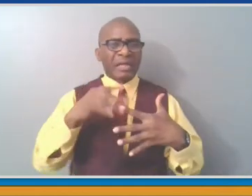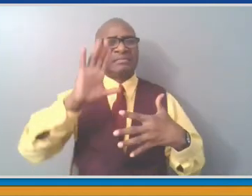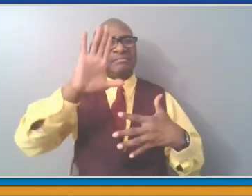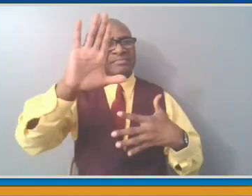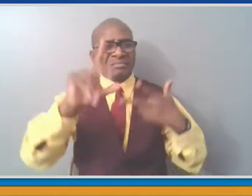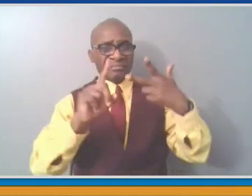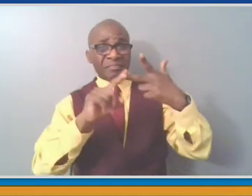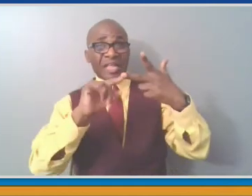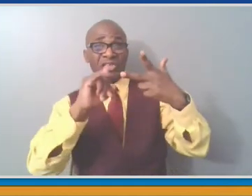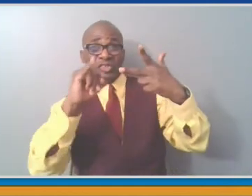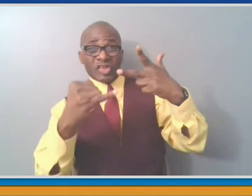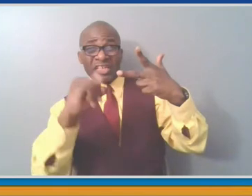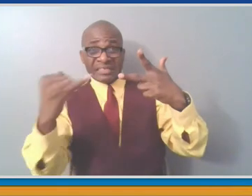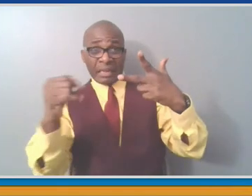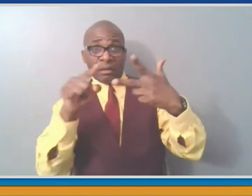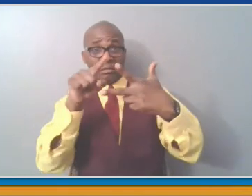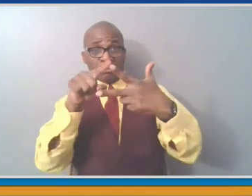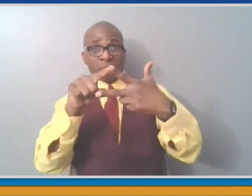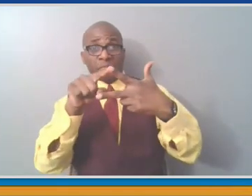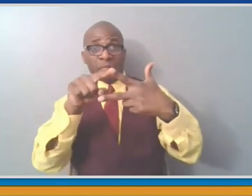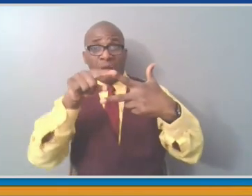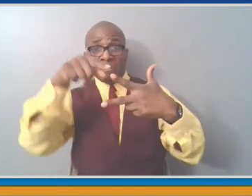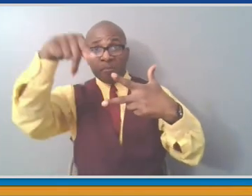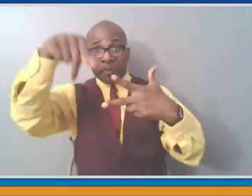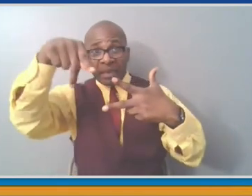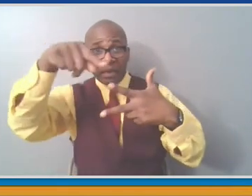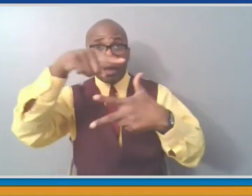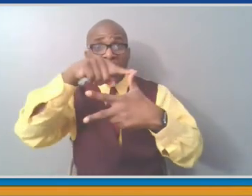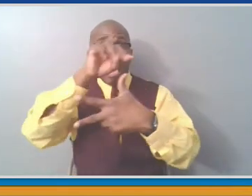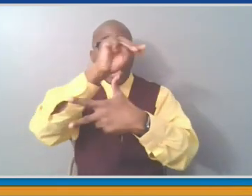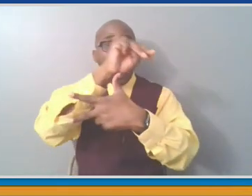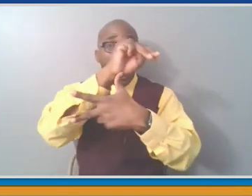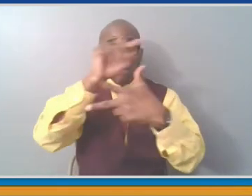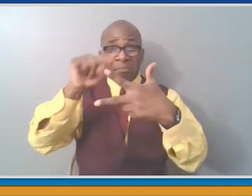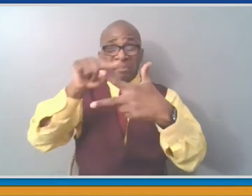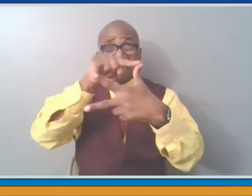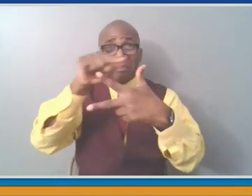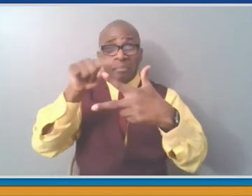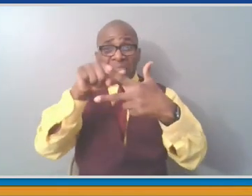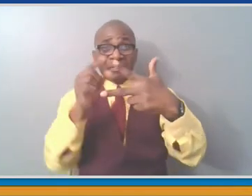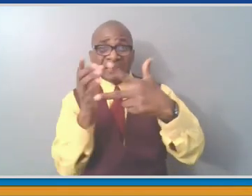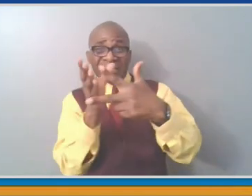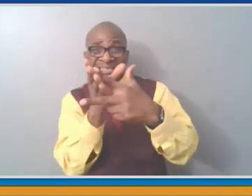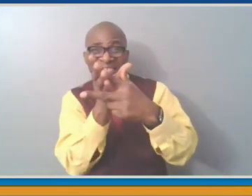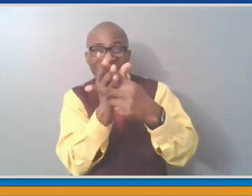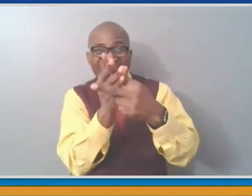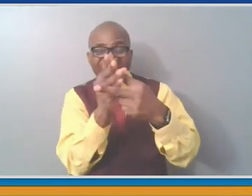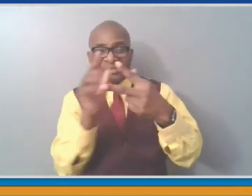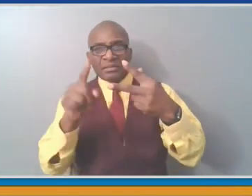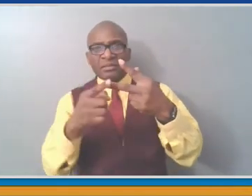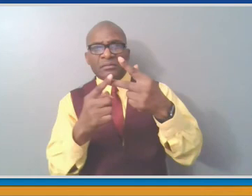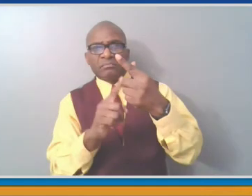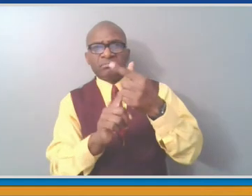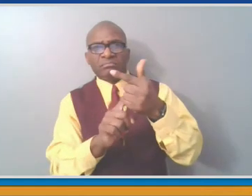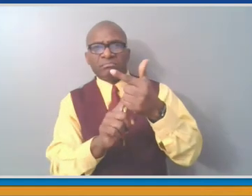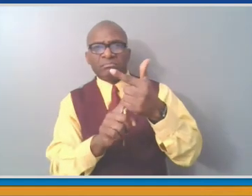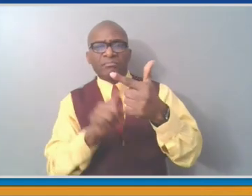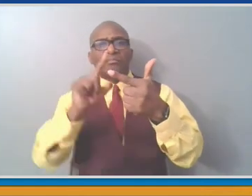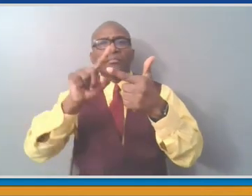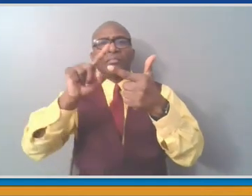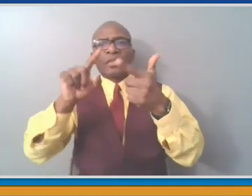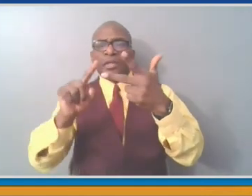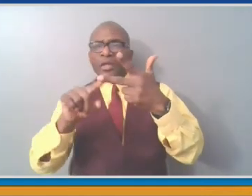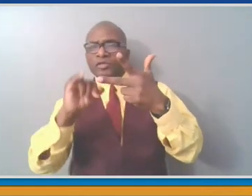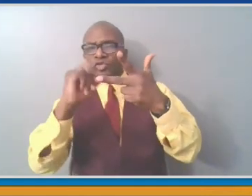and the AstraZeneca product, which is in use in Europe, not yet authorized in the United States. And as they look to see,